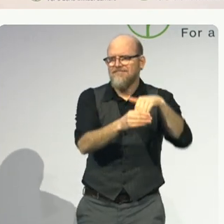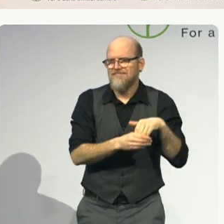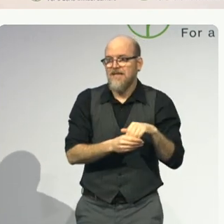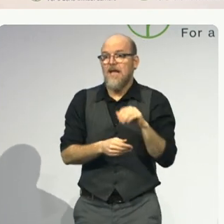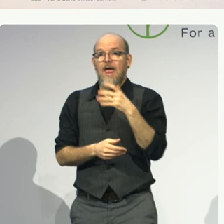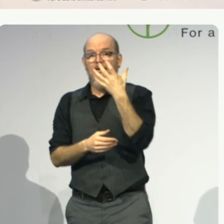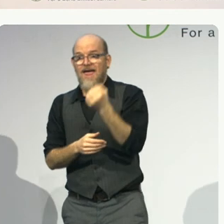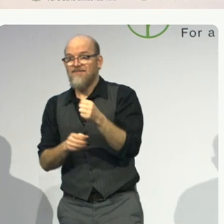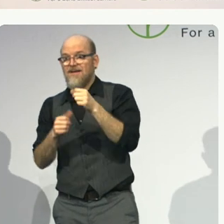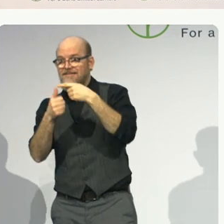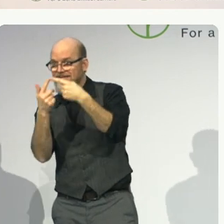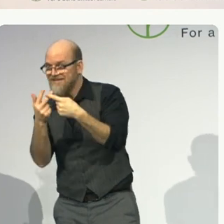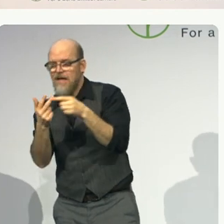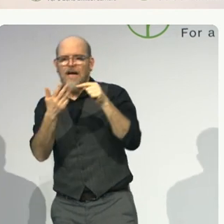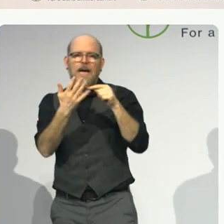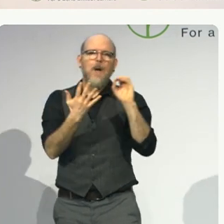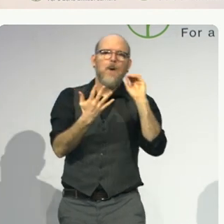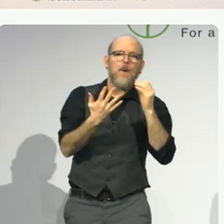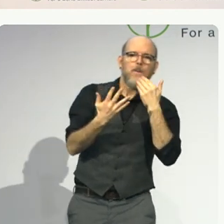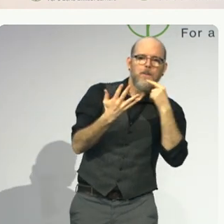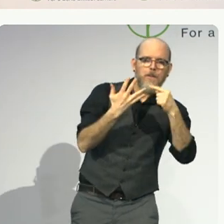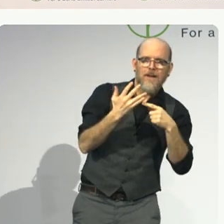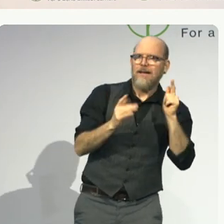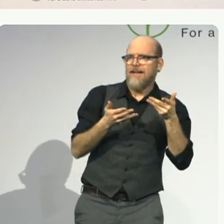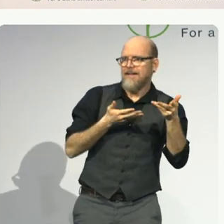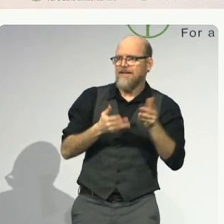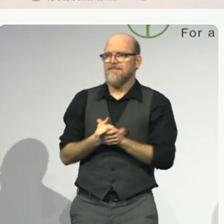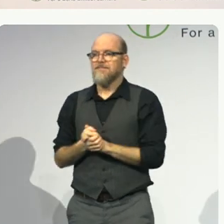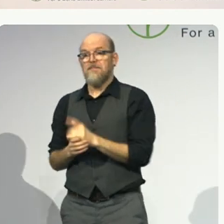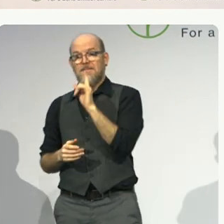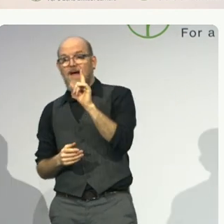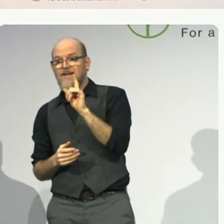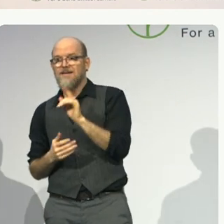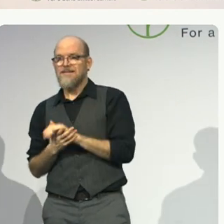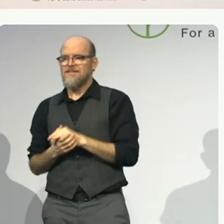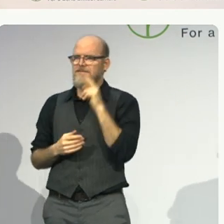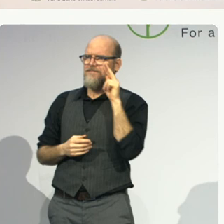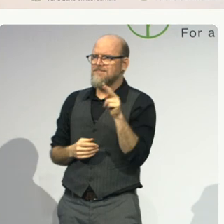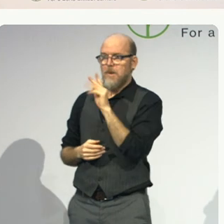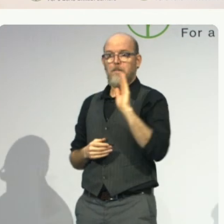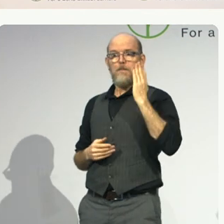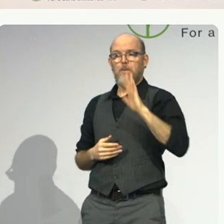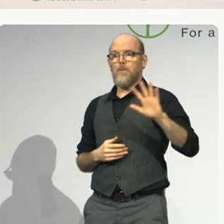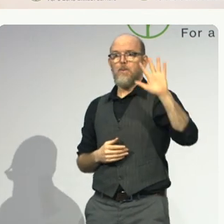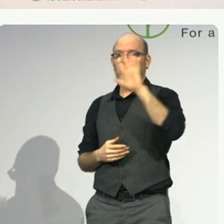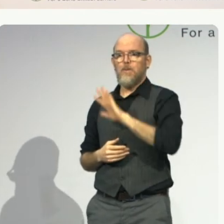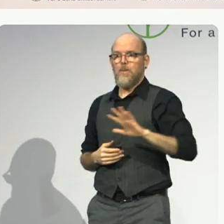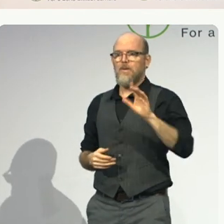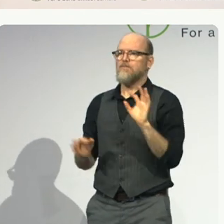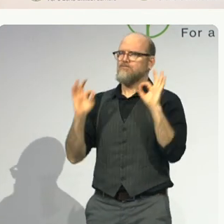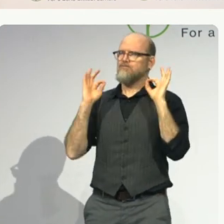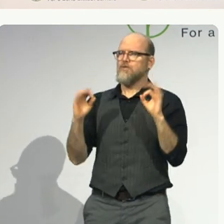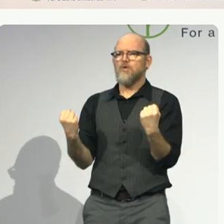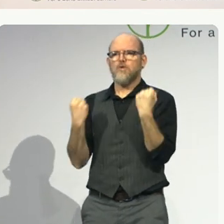with Disabilities Act. But each of these, the blue are the strongest, most explicit